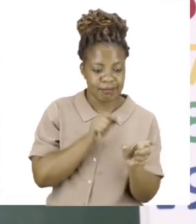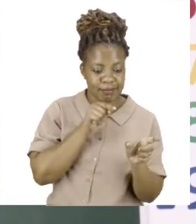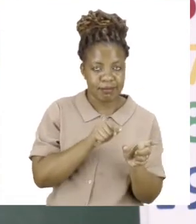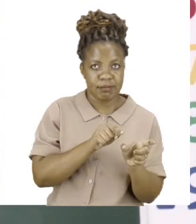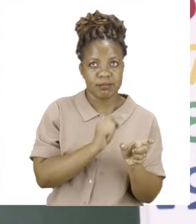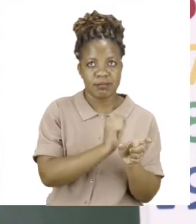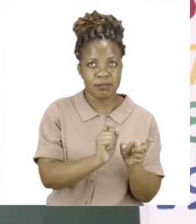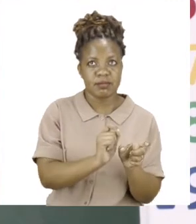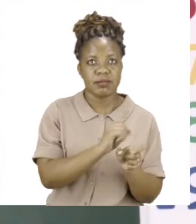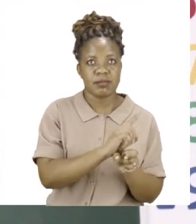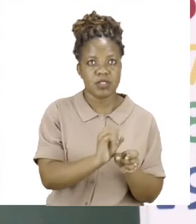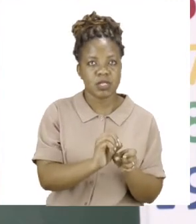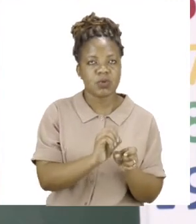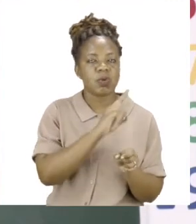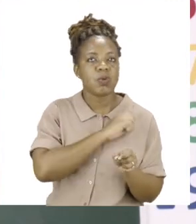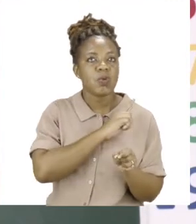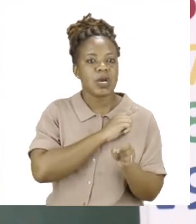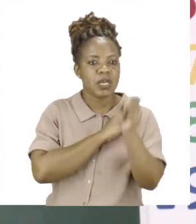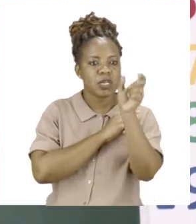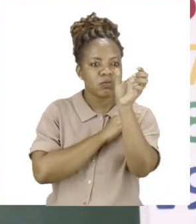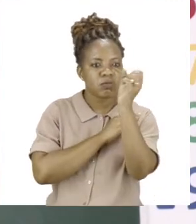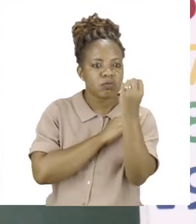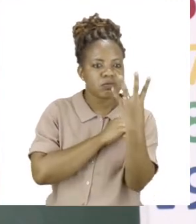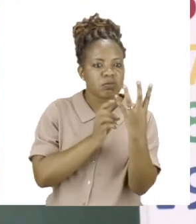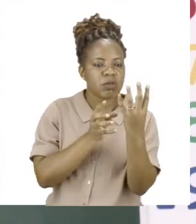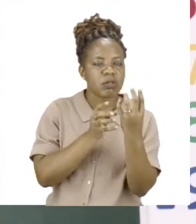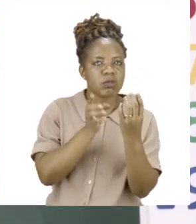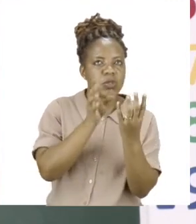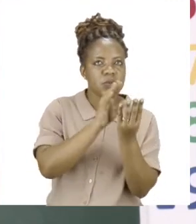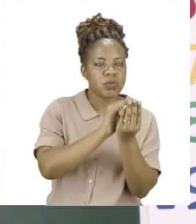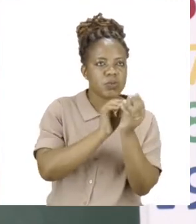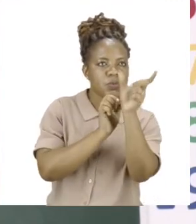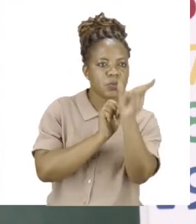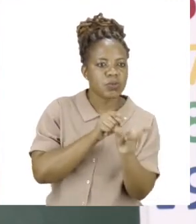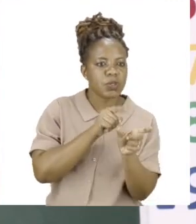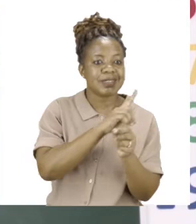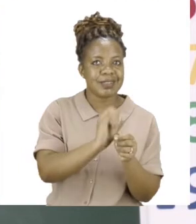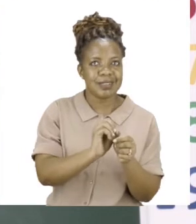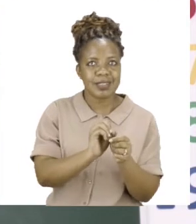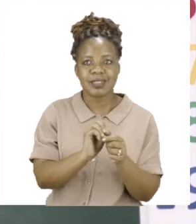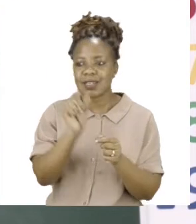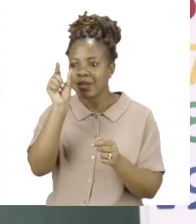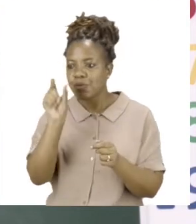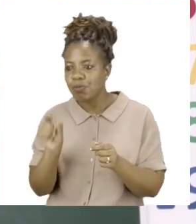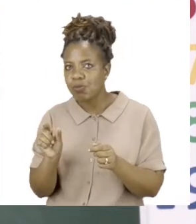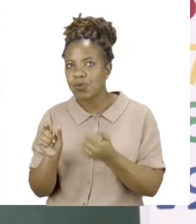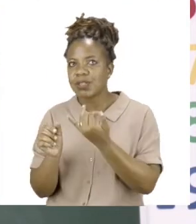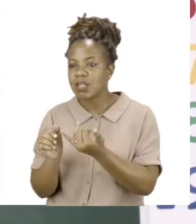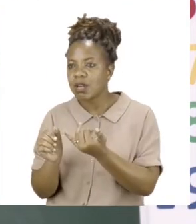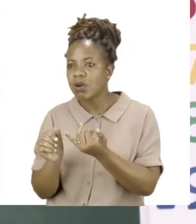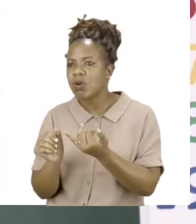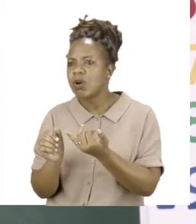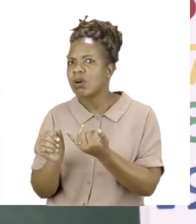many we have in this block. Now for the second one, you need to count how many you have, which